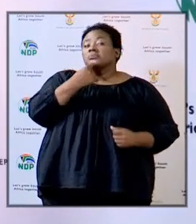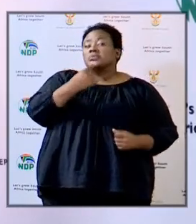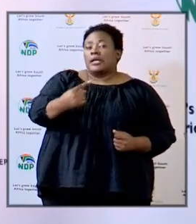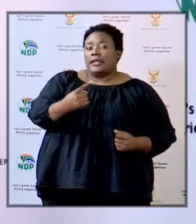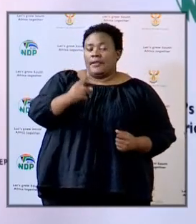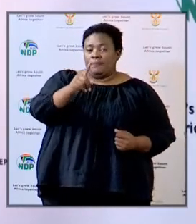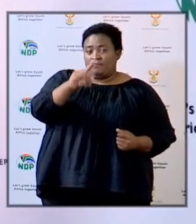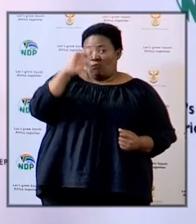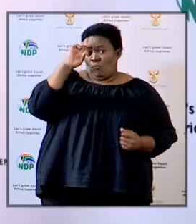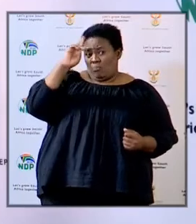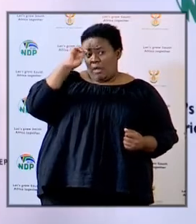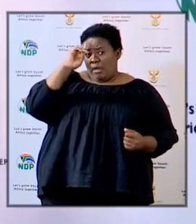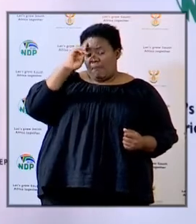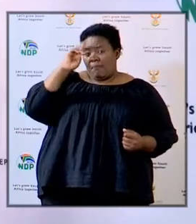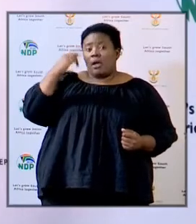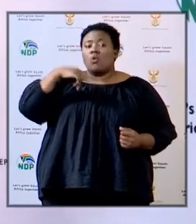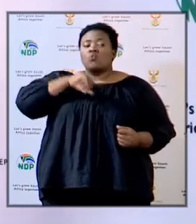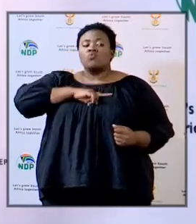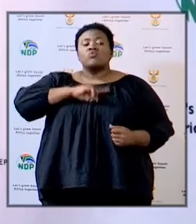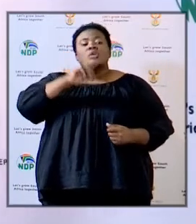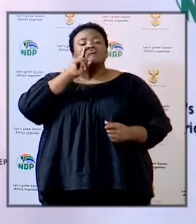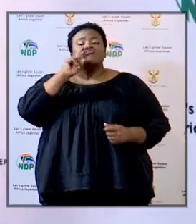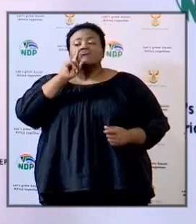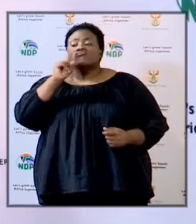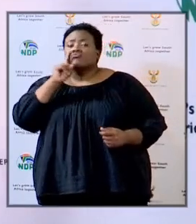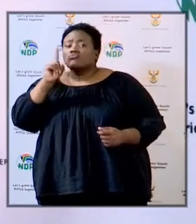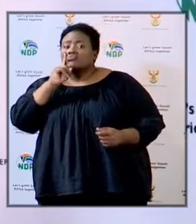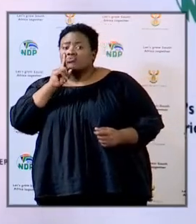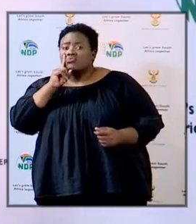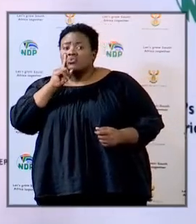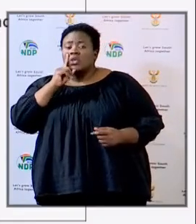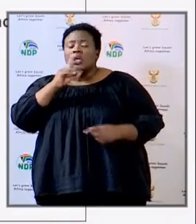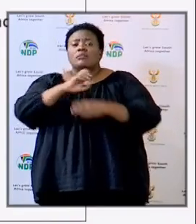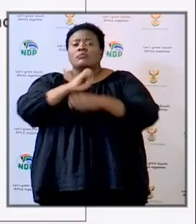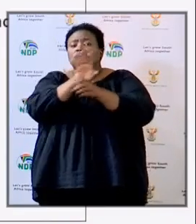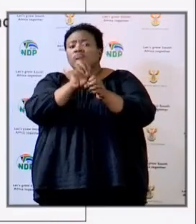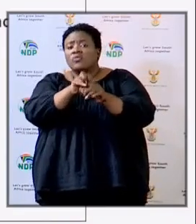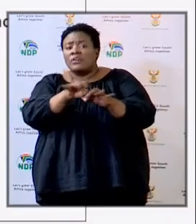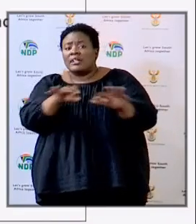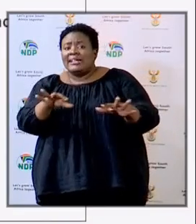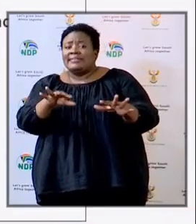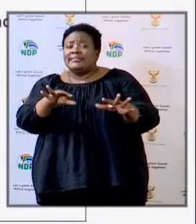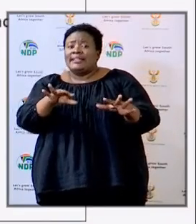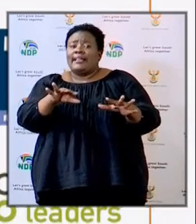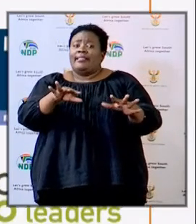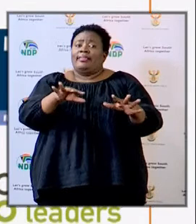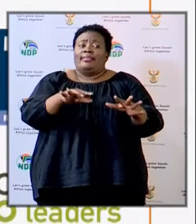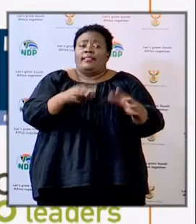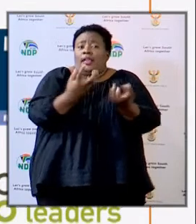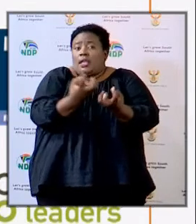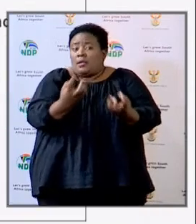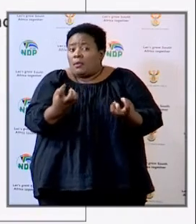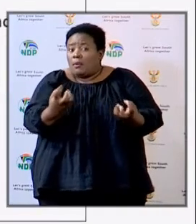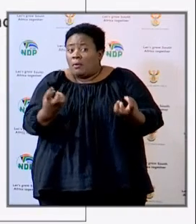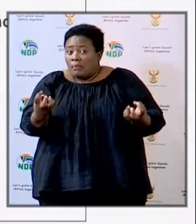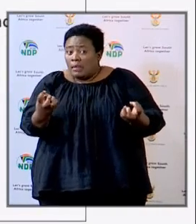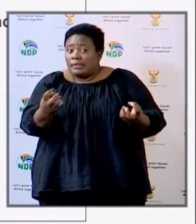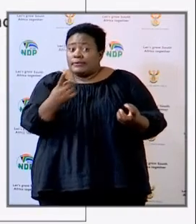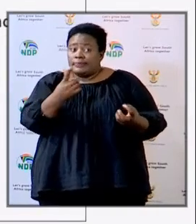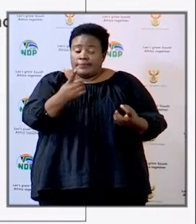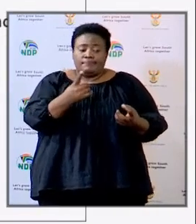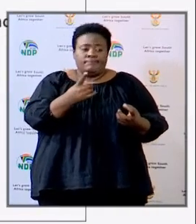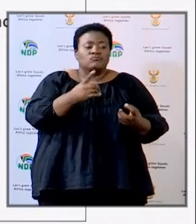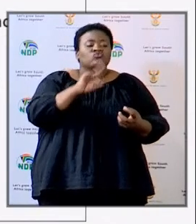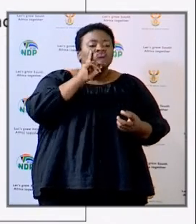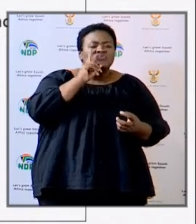you will remember that we've been tracking the delivery of the relevant COVID-19, you know, supplies. The